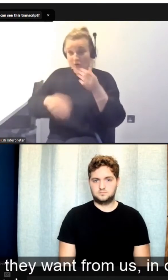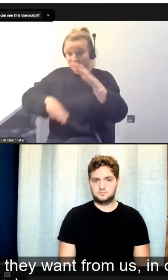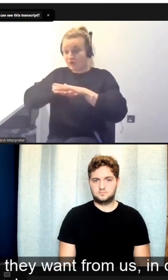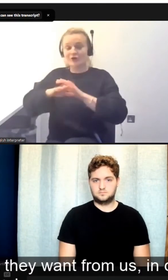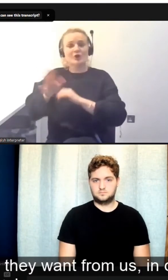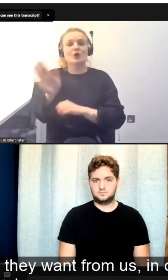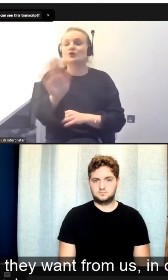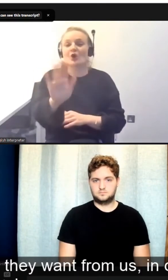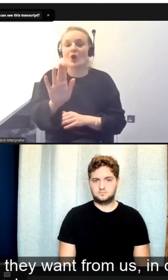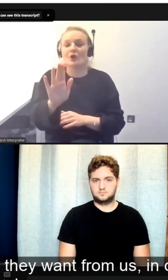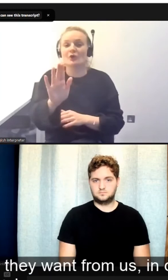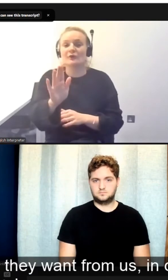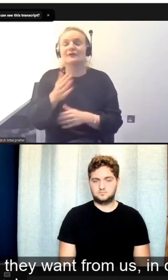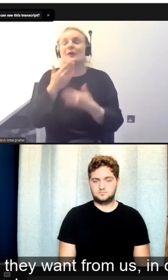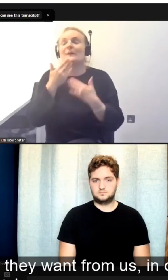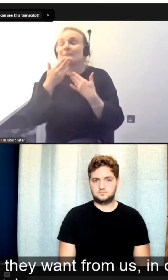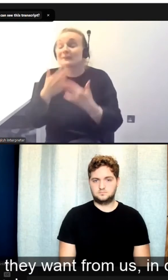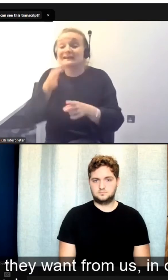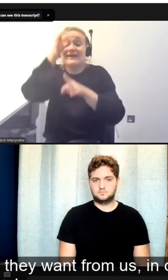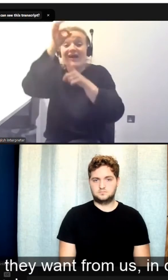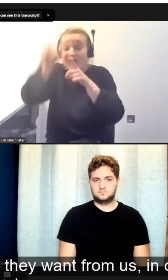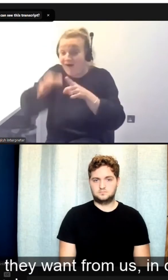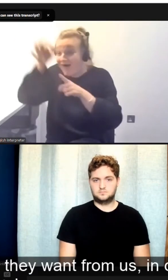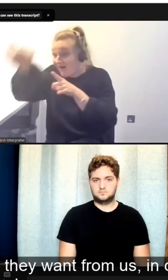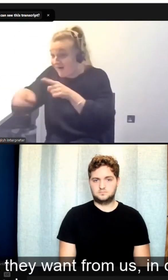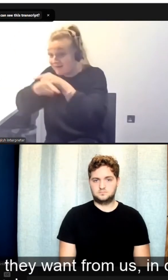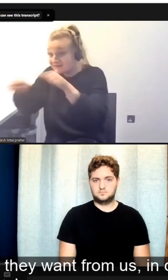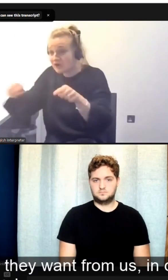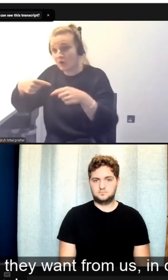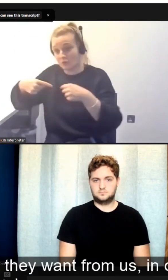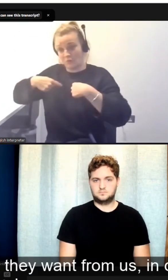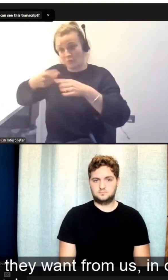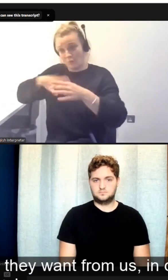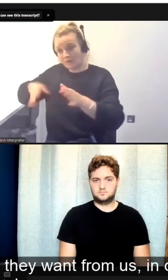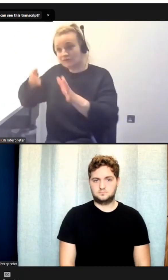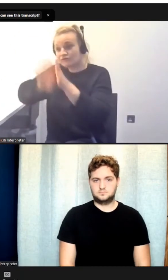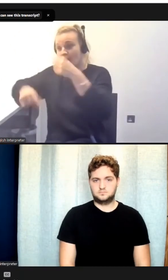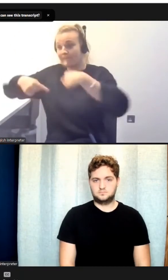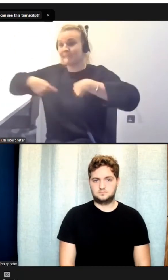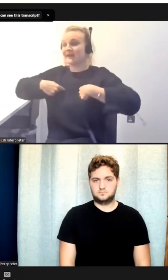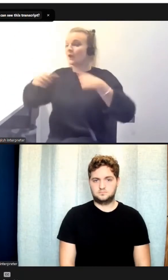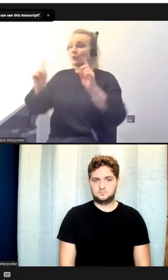really need to ask people what they want from us in order for us to be good.